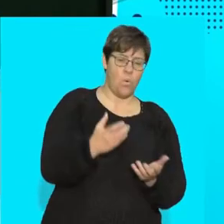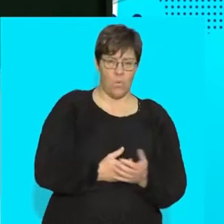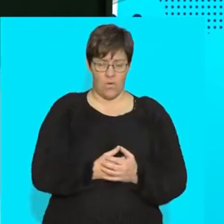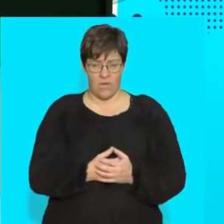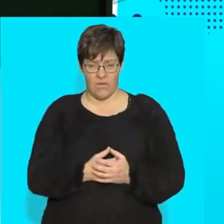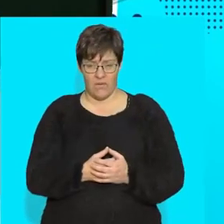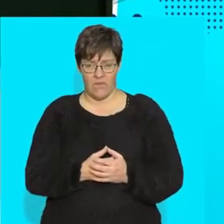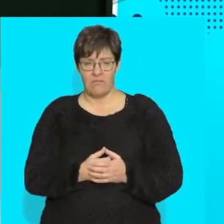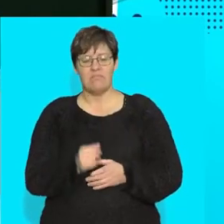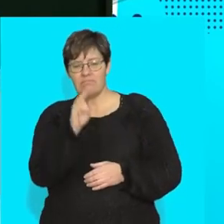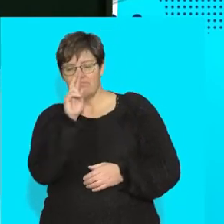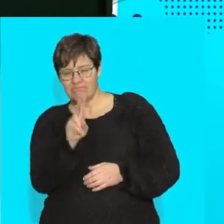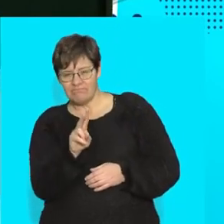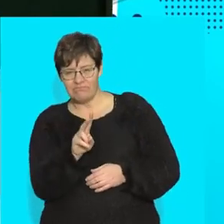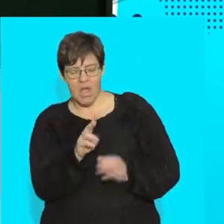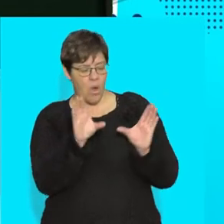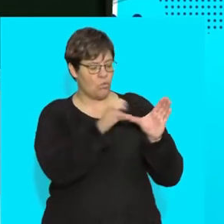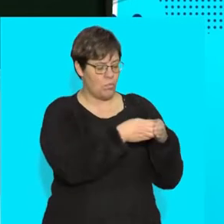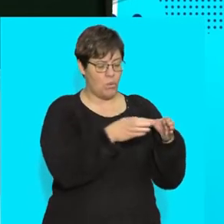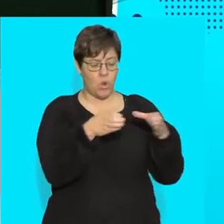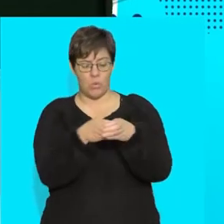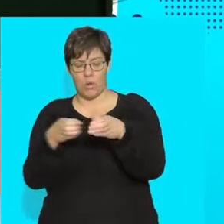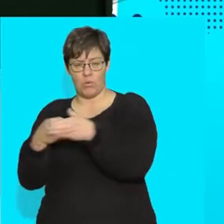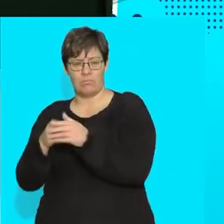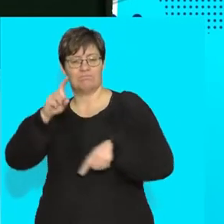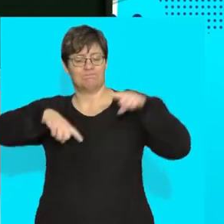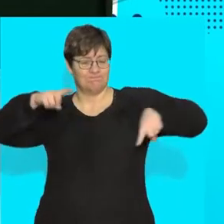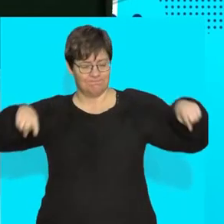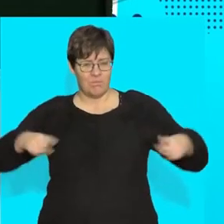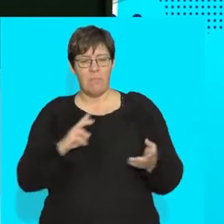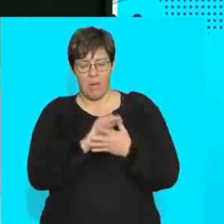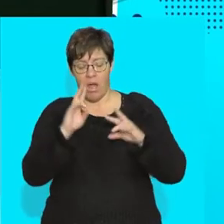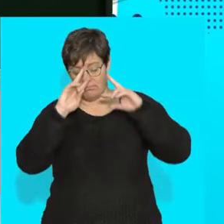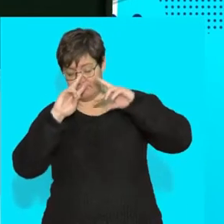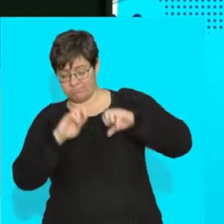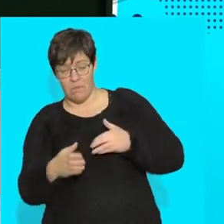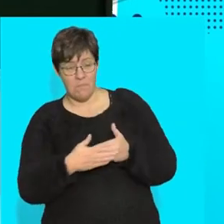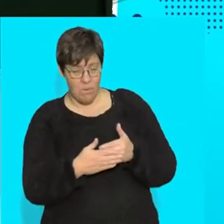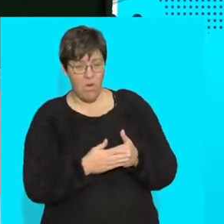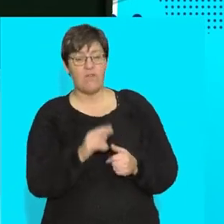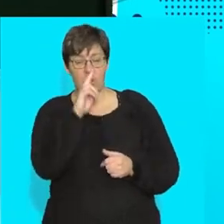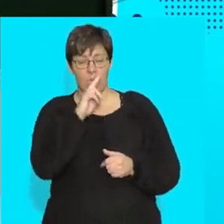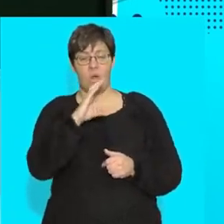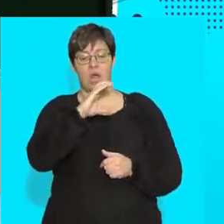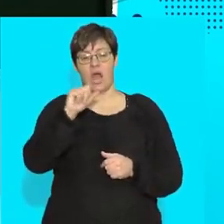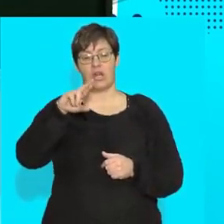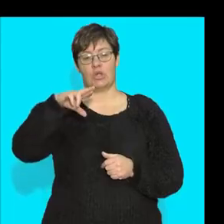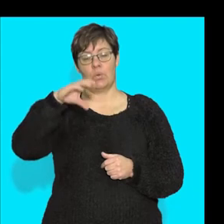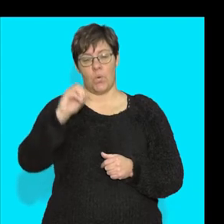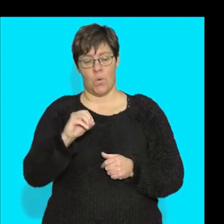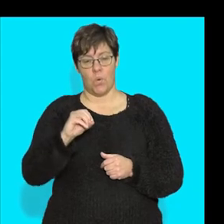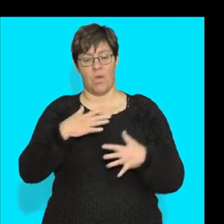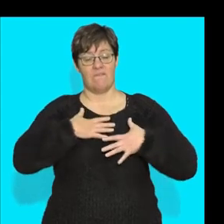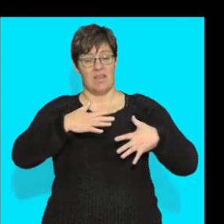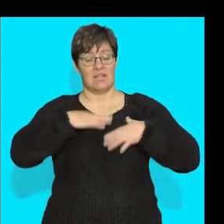just basically look at the different blood groups. But again, you will also look at it a little bit more when you look at the cardiovascular system.